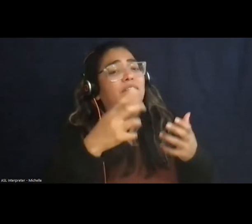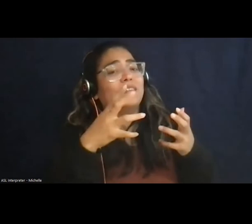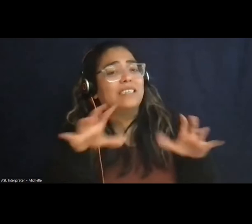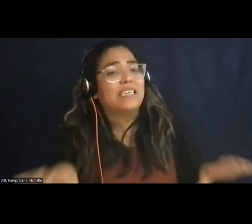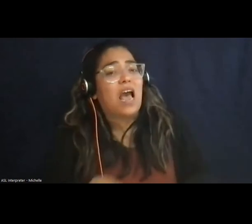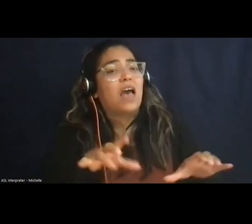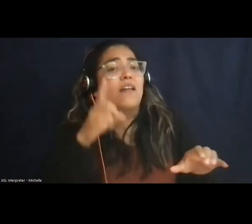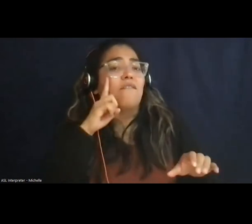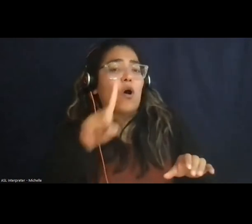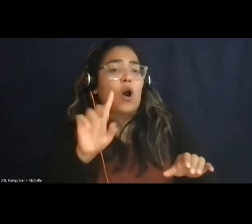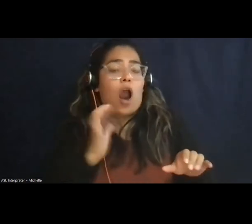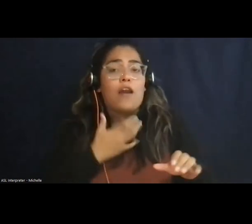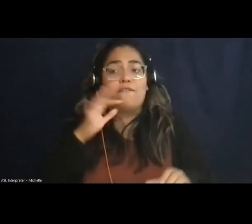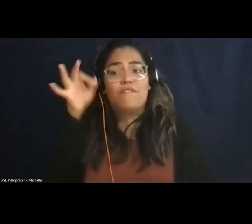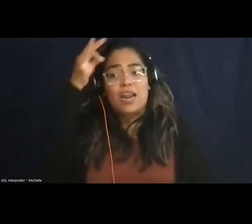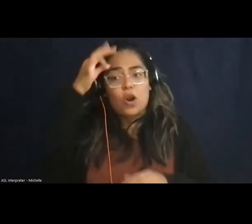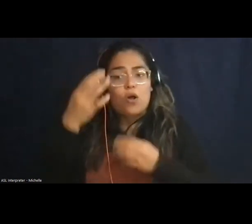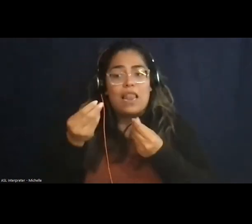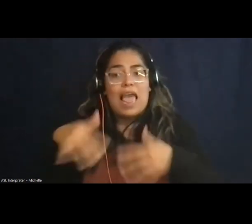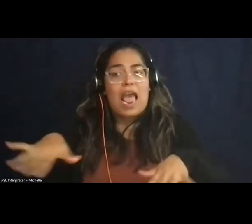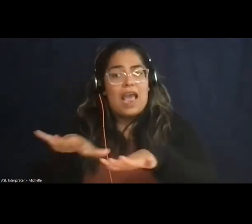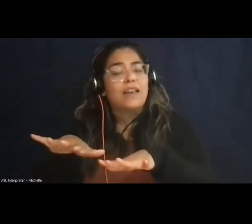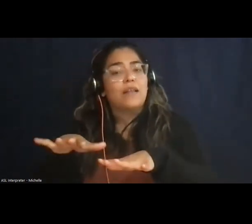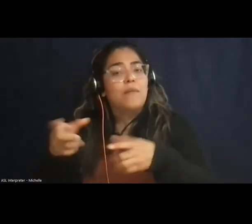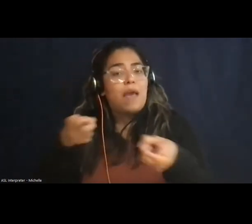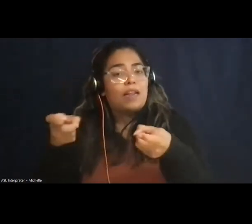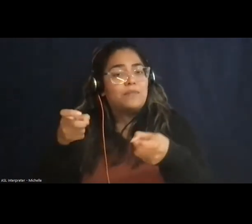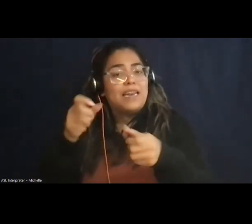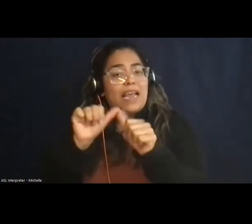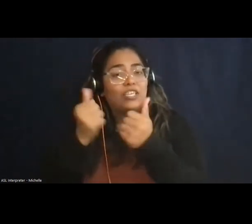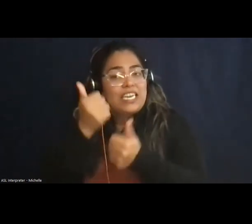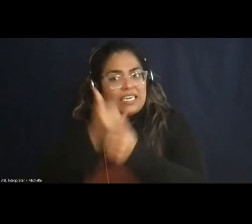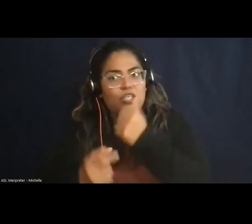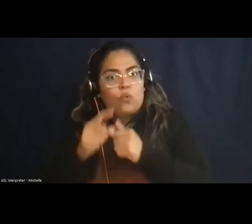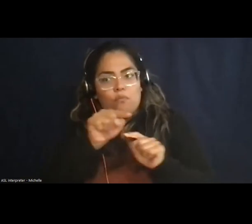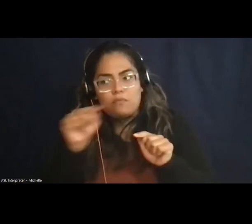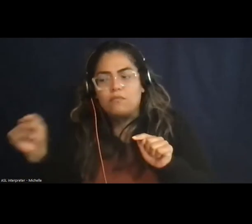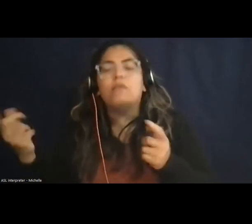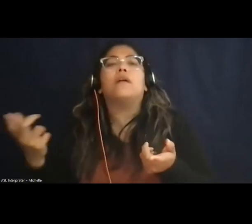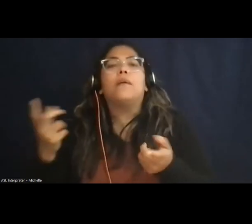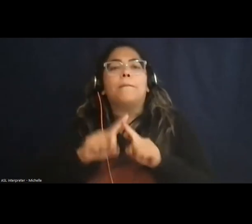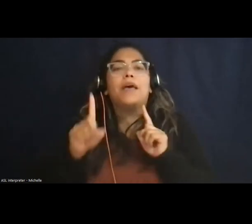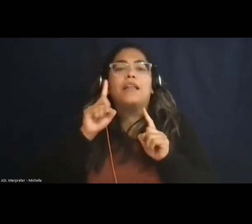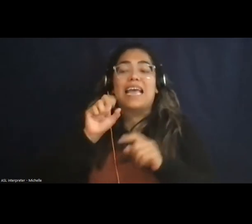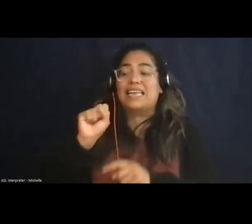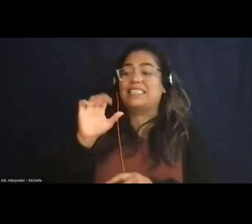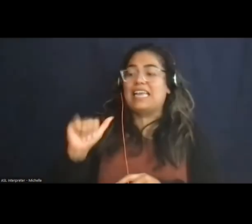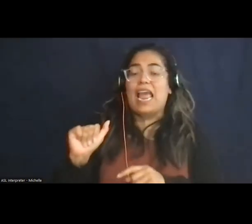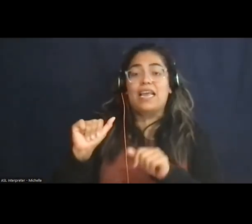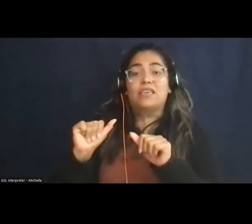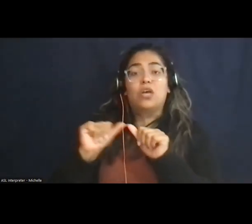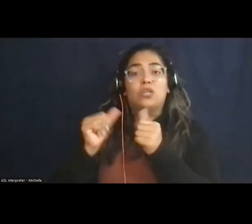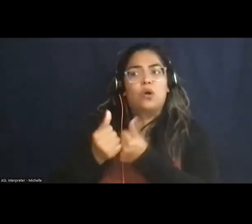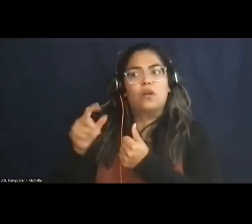our federal land management agencies, and that's every single one of them, but what the Student Conservation Association